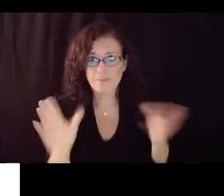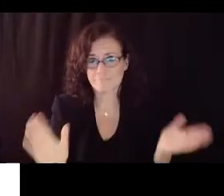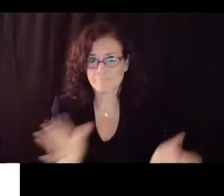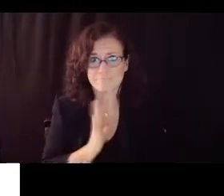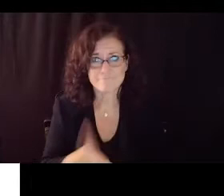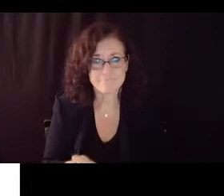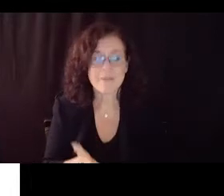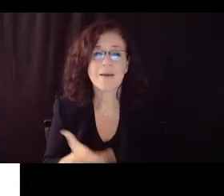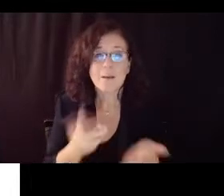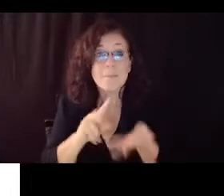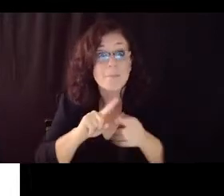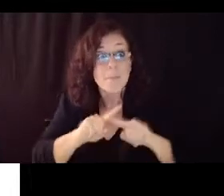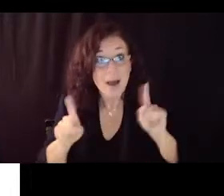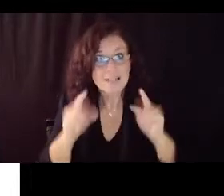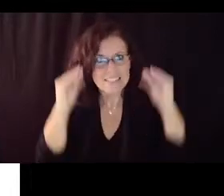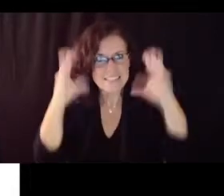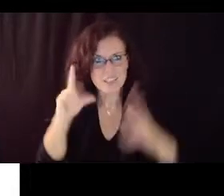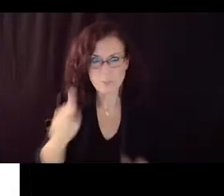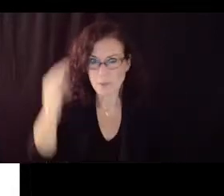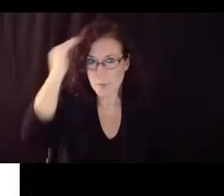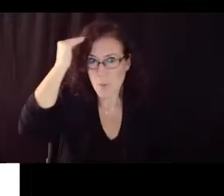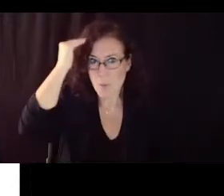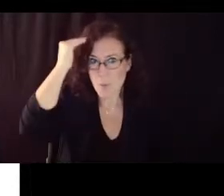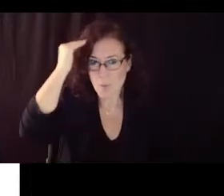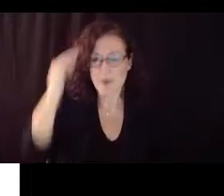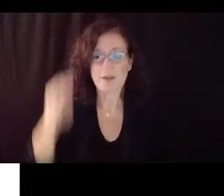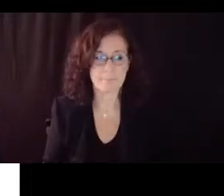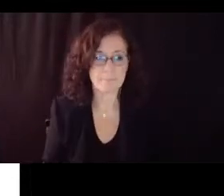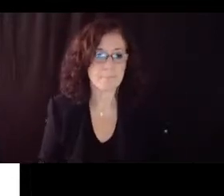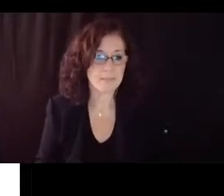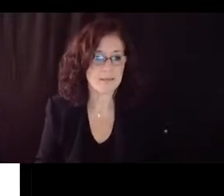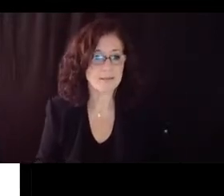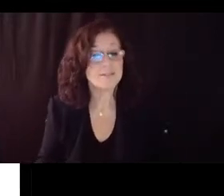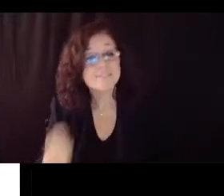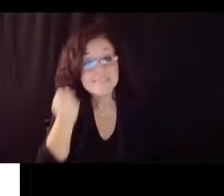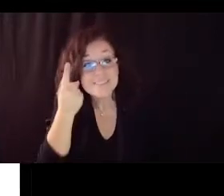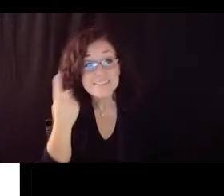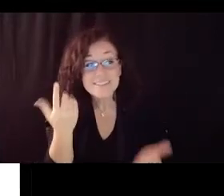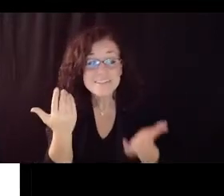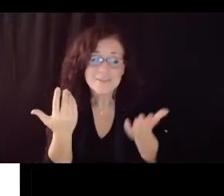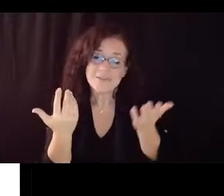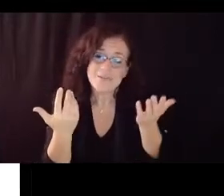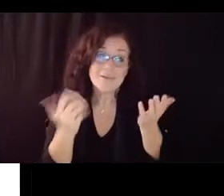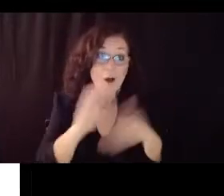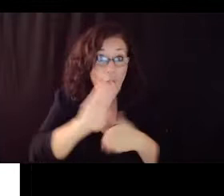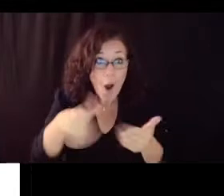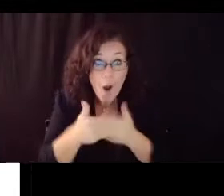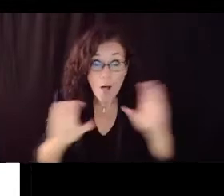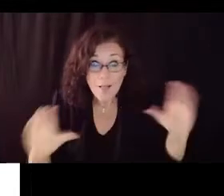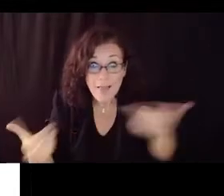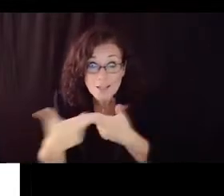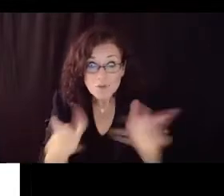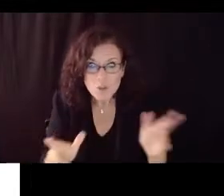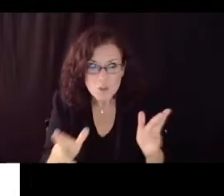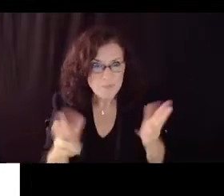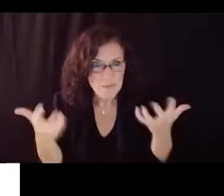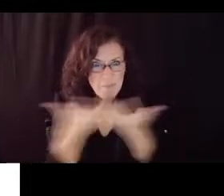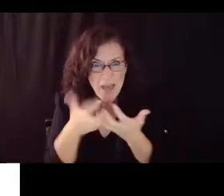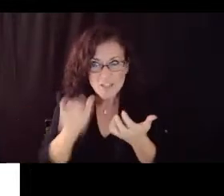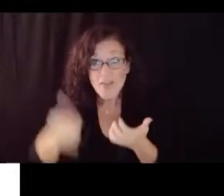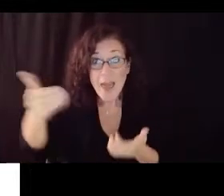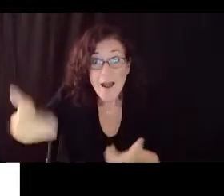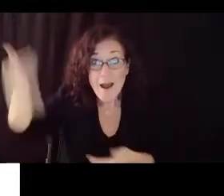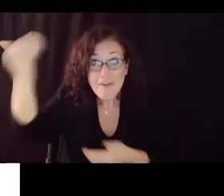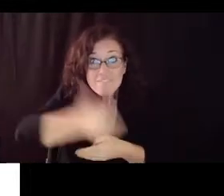slide so as you know not all classrooms are designed quite so perfectly for this situation where they have